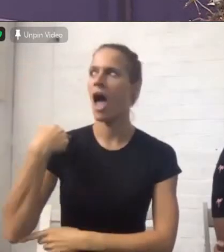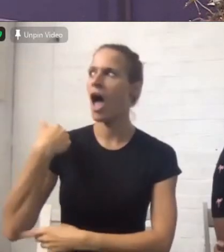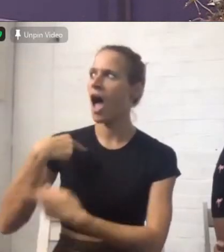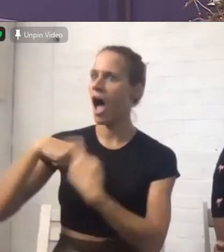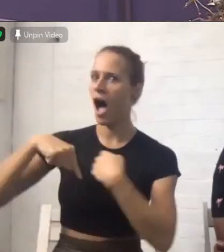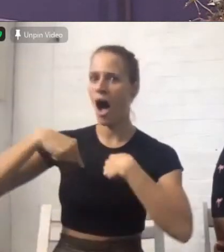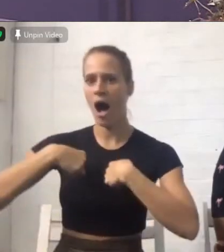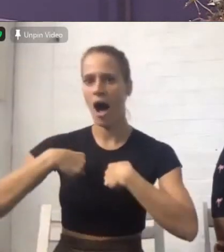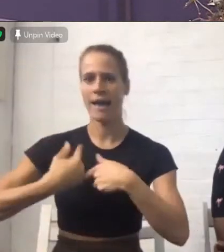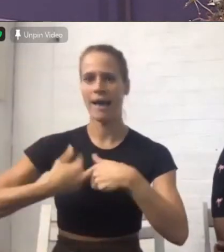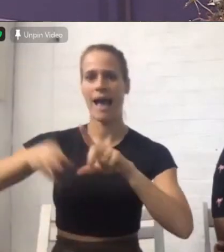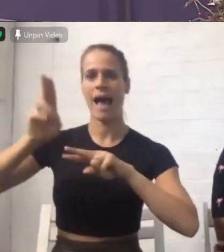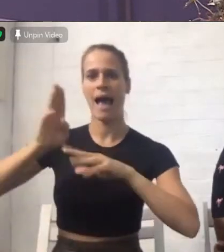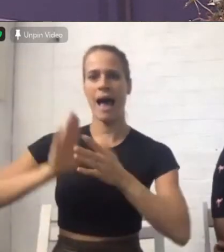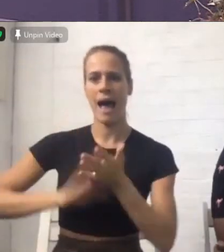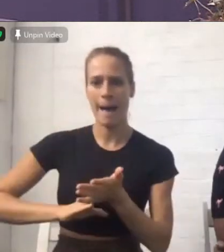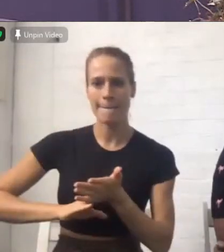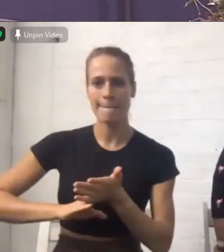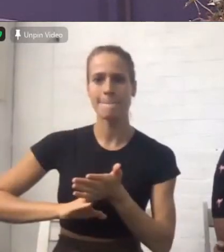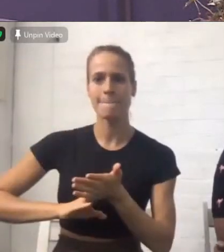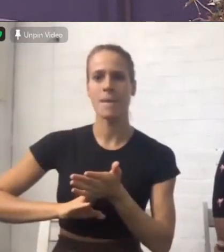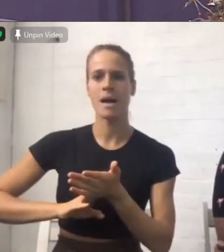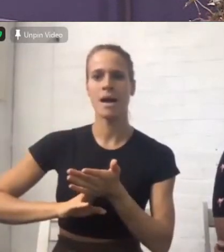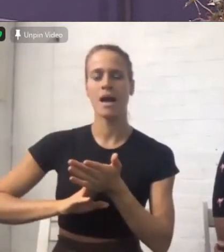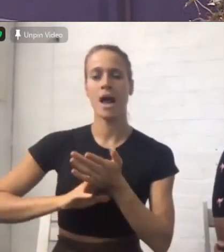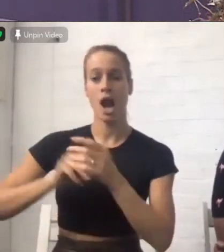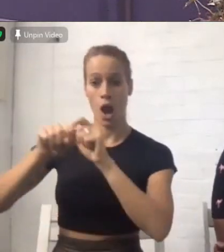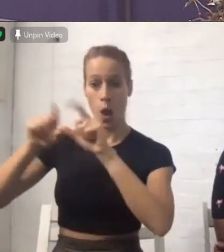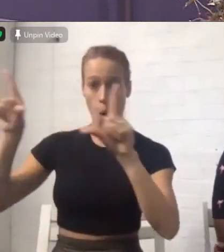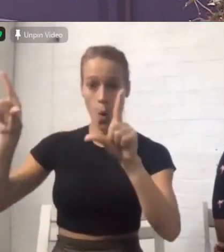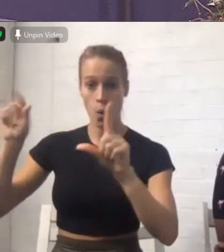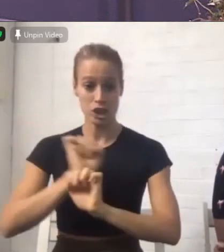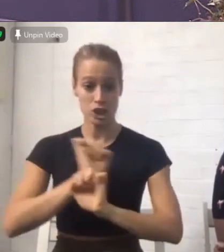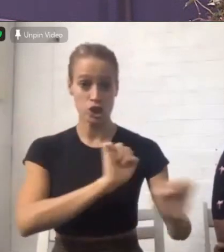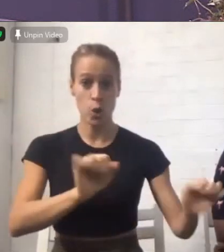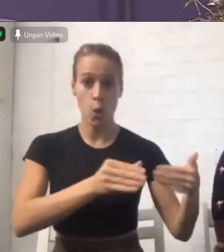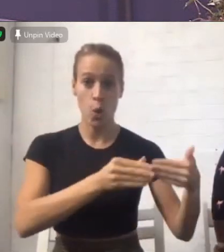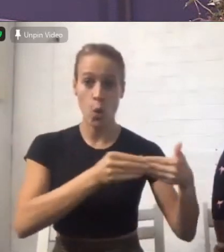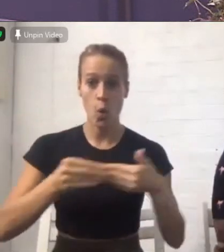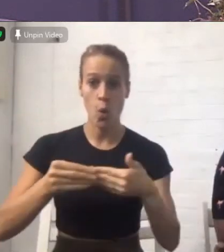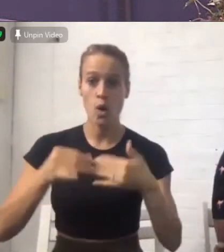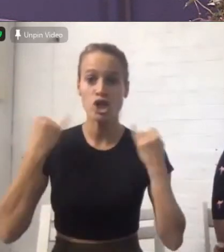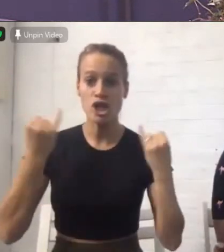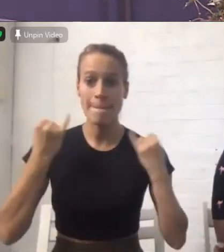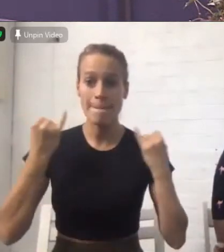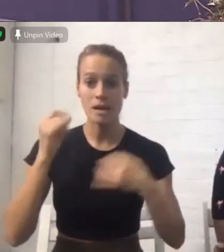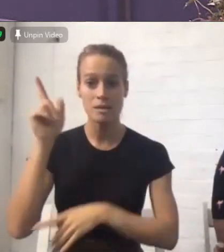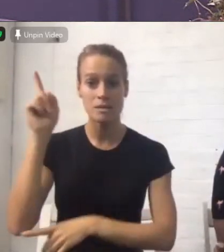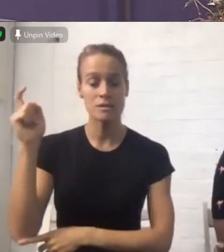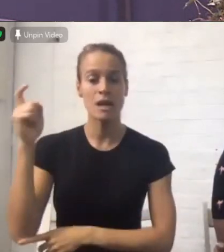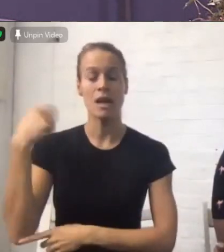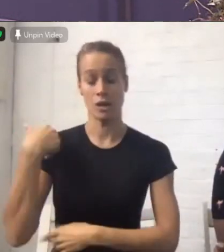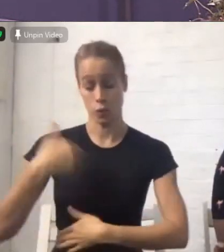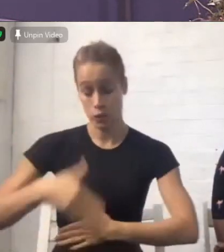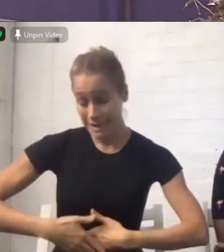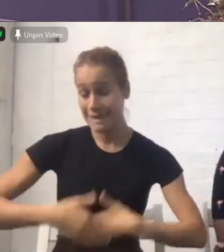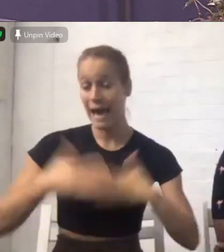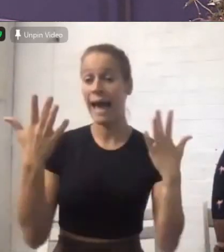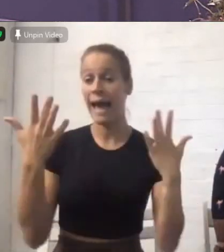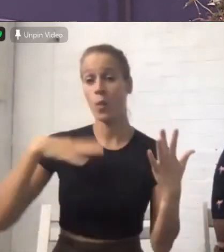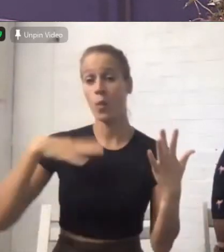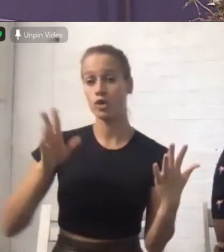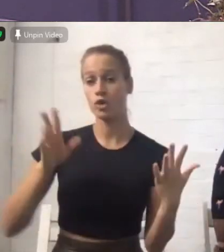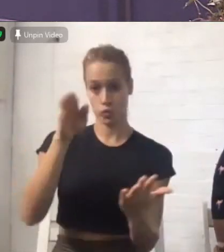shepherd. Well, today, I want you to turn in the book of Judges, and